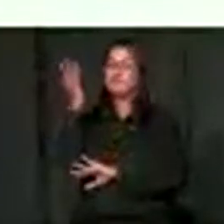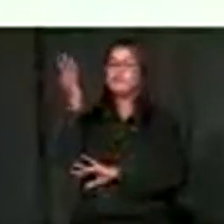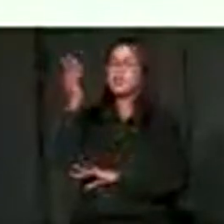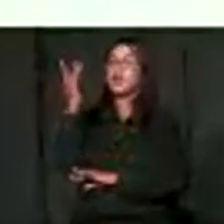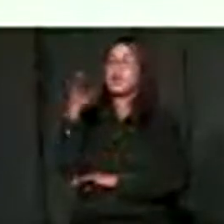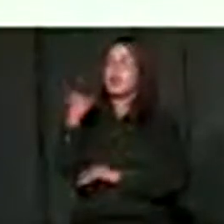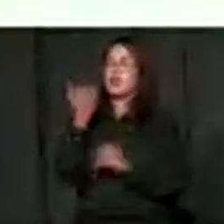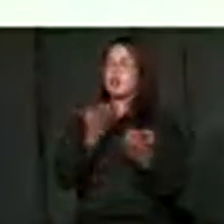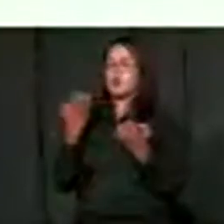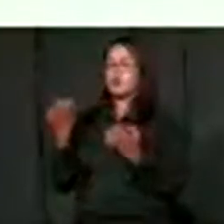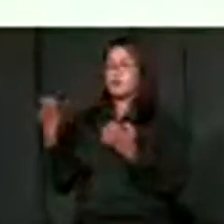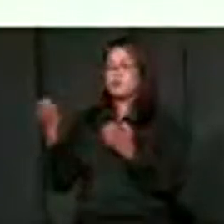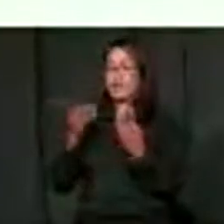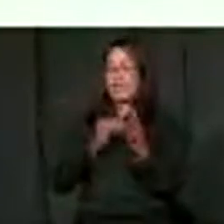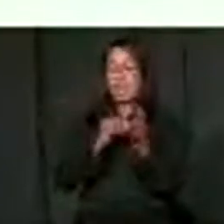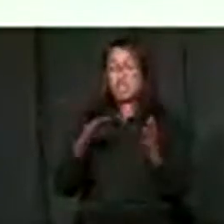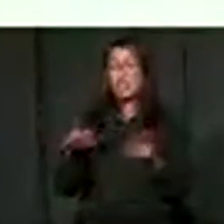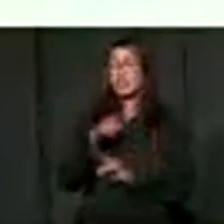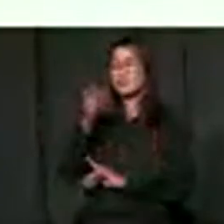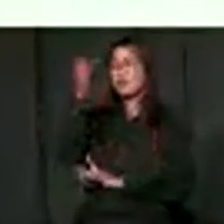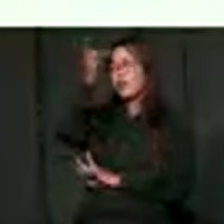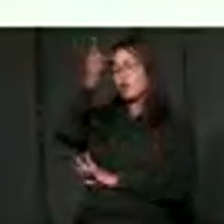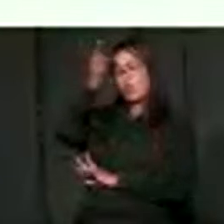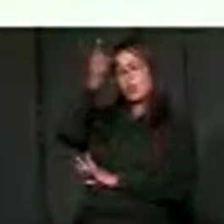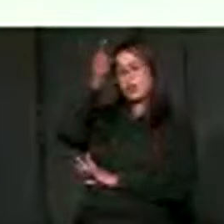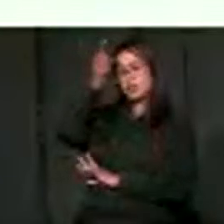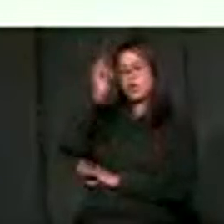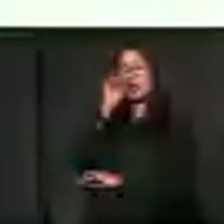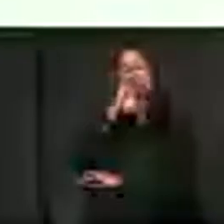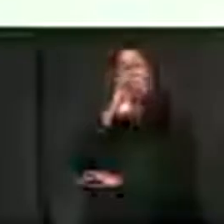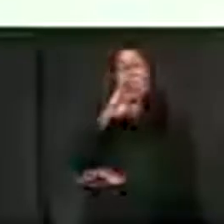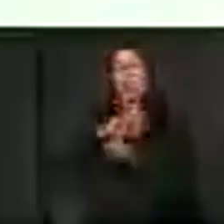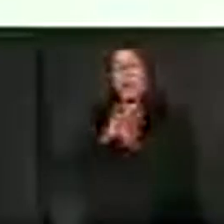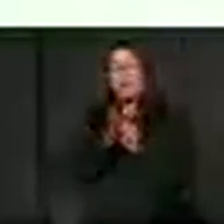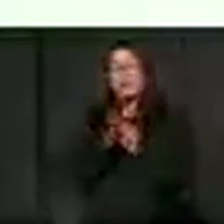knowledge and skills for a changing world in the context of COVID-19.